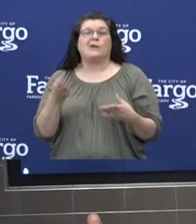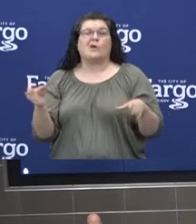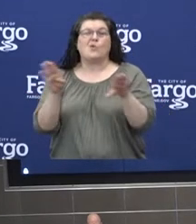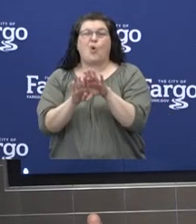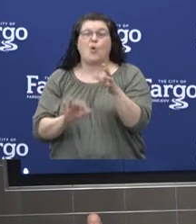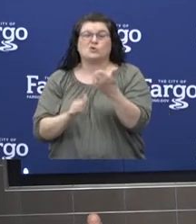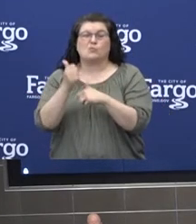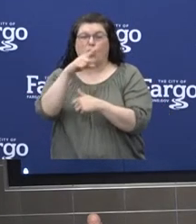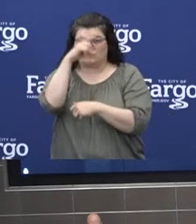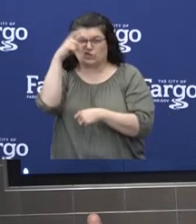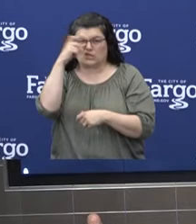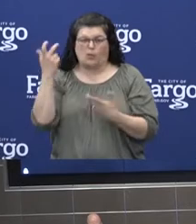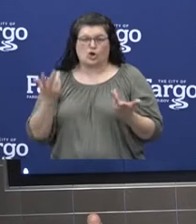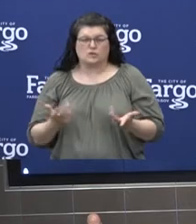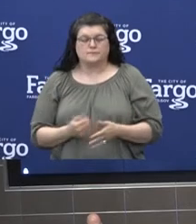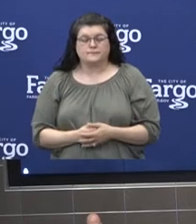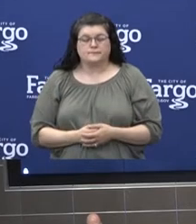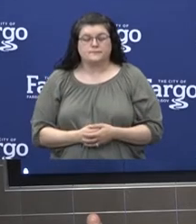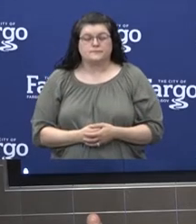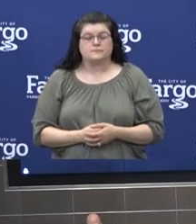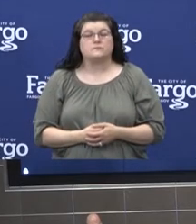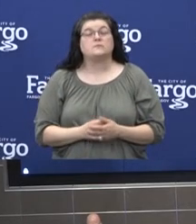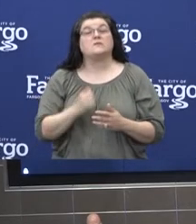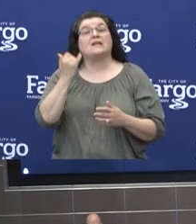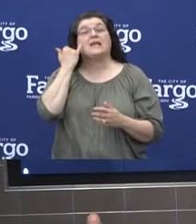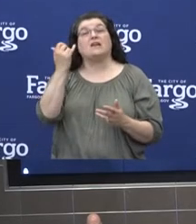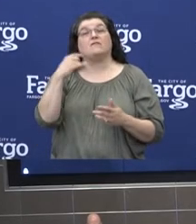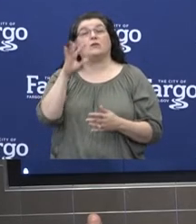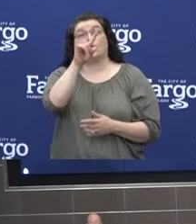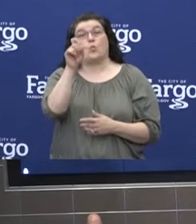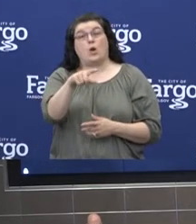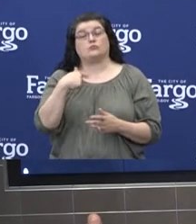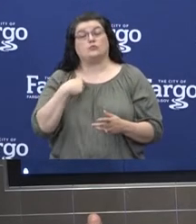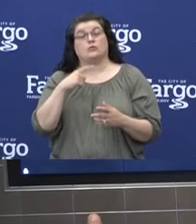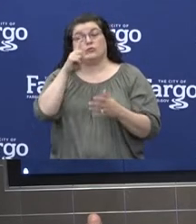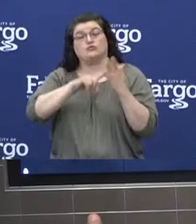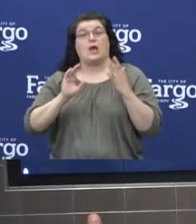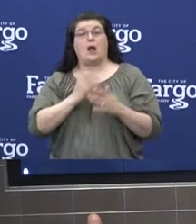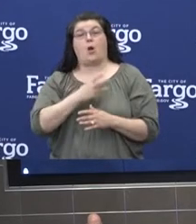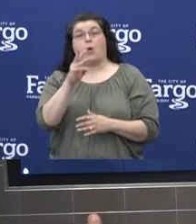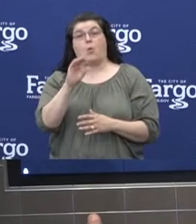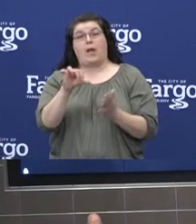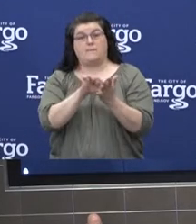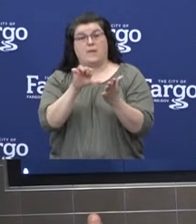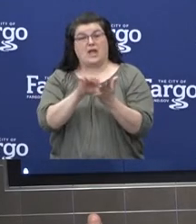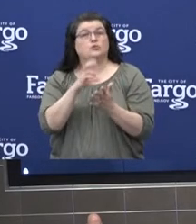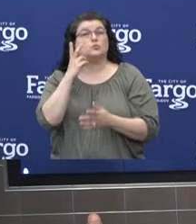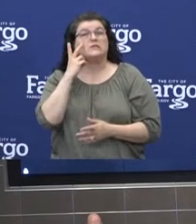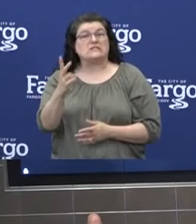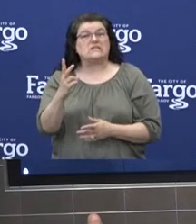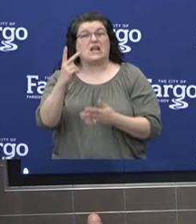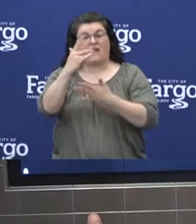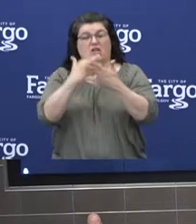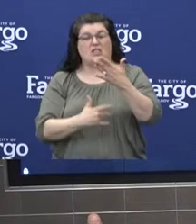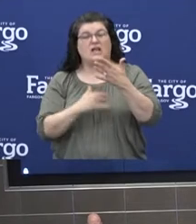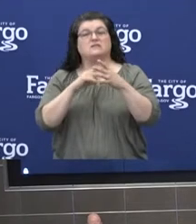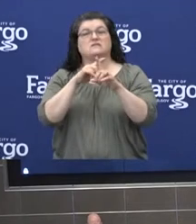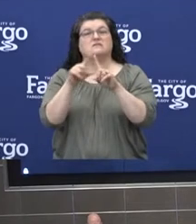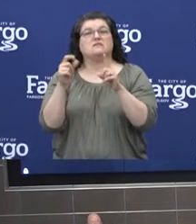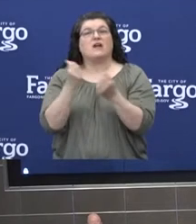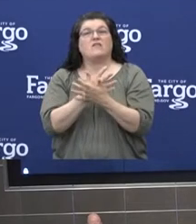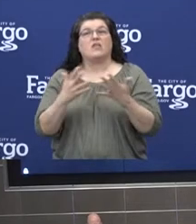summer. For details on the changes, please visit the Minnesota State website. The County Public Health also has links to the website